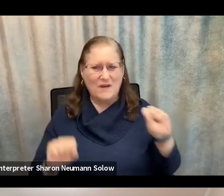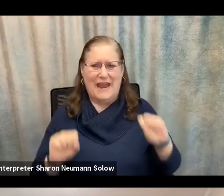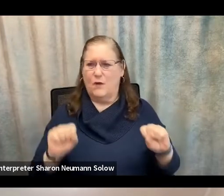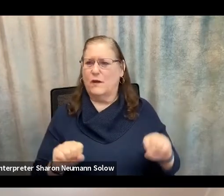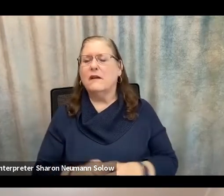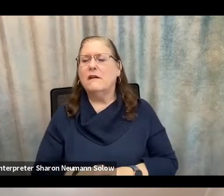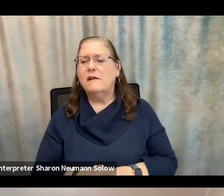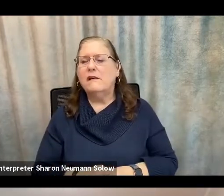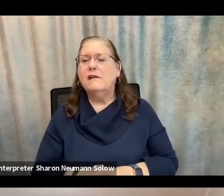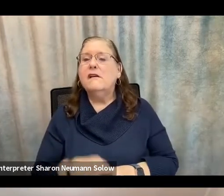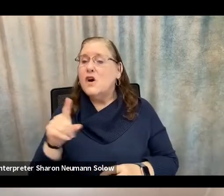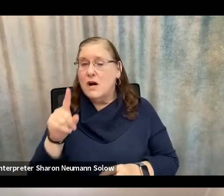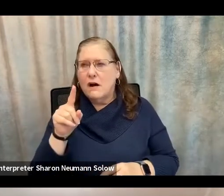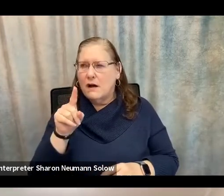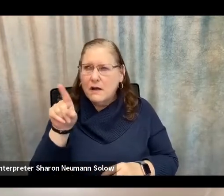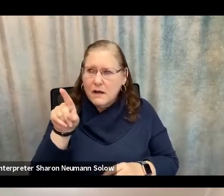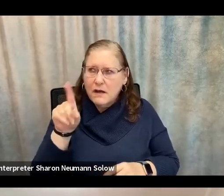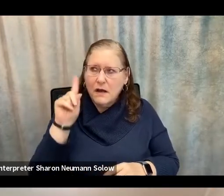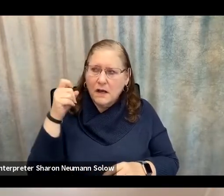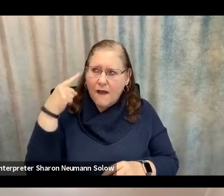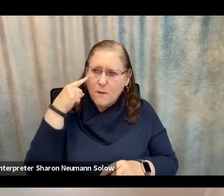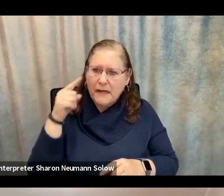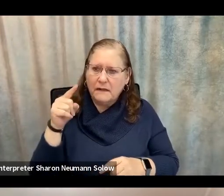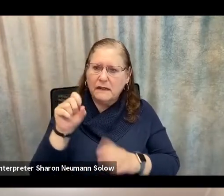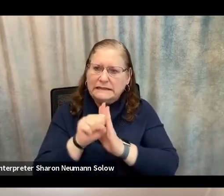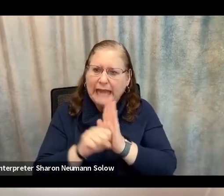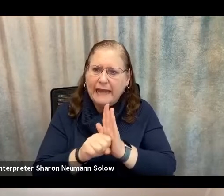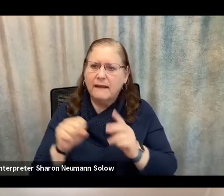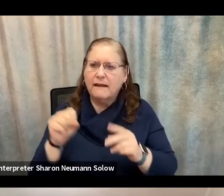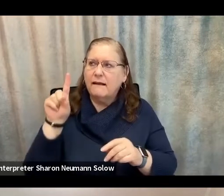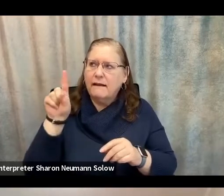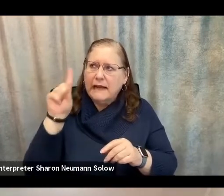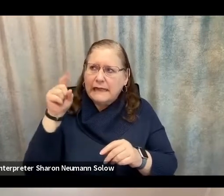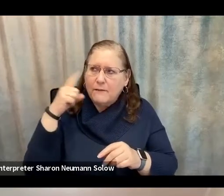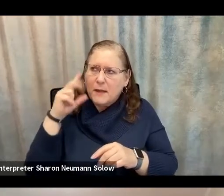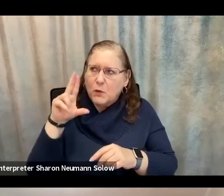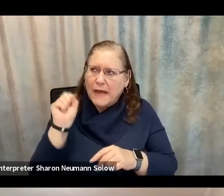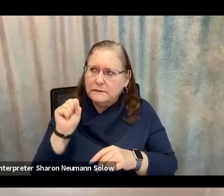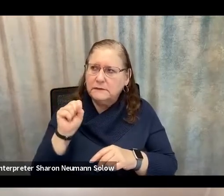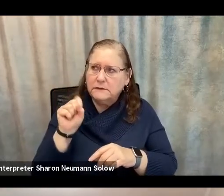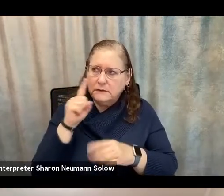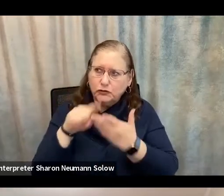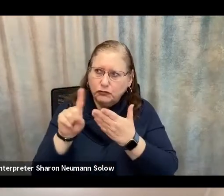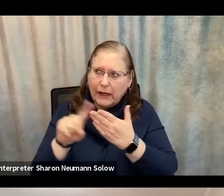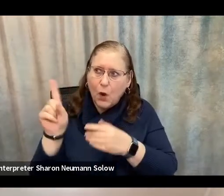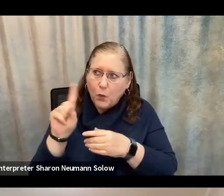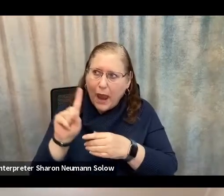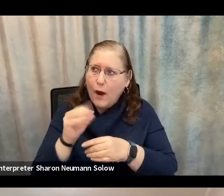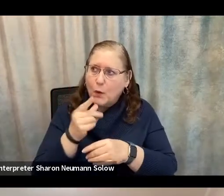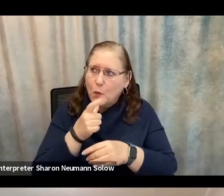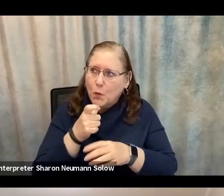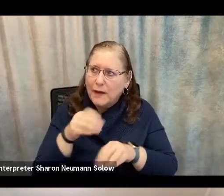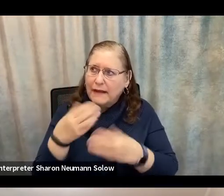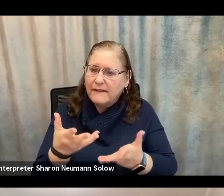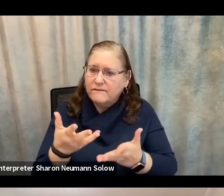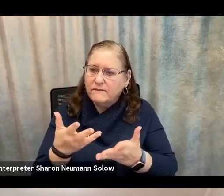Look to your state and local governments about who can receive vaccines and where to receive vaccines from. If